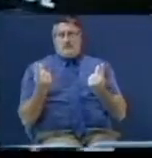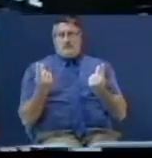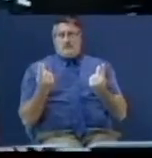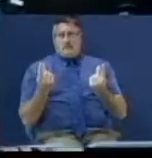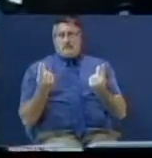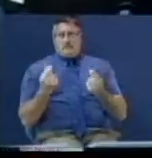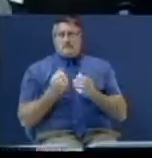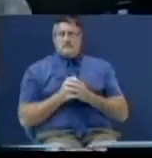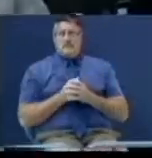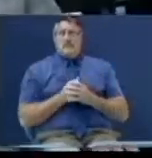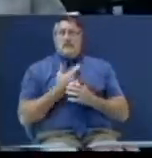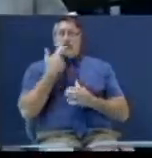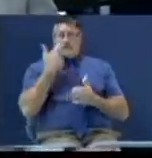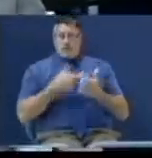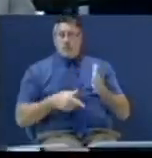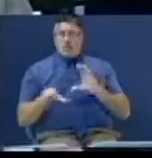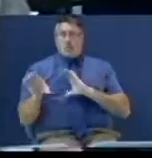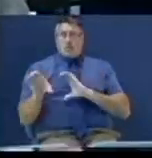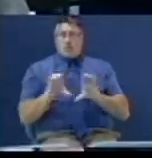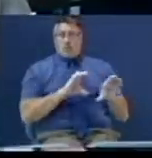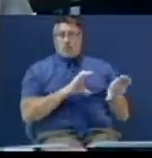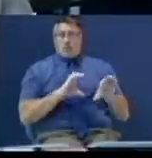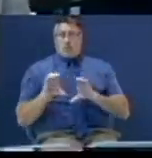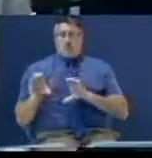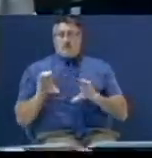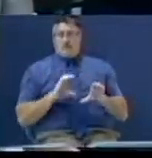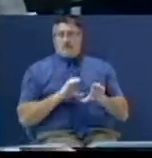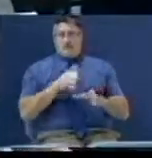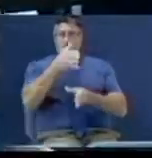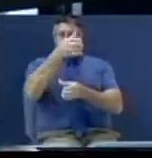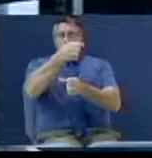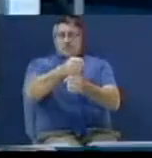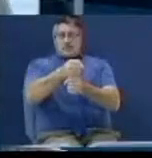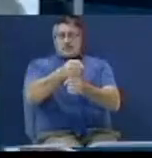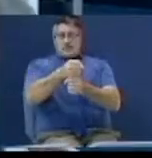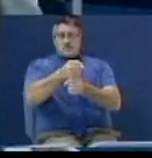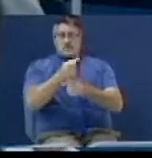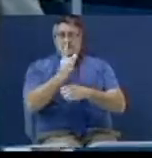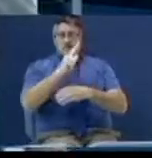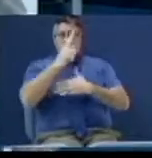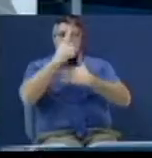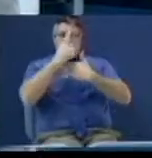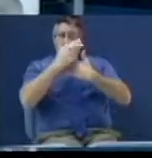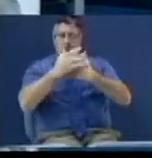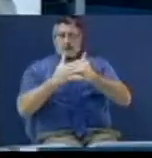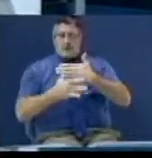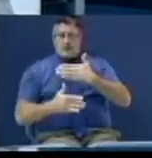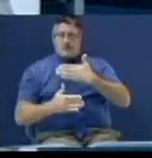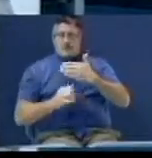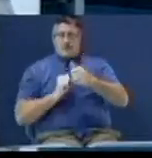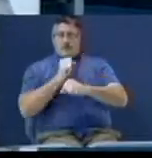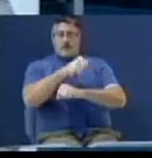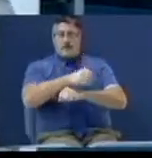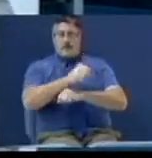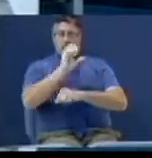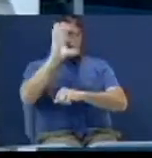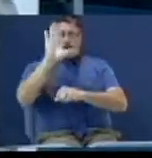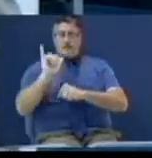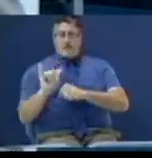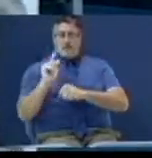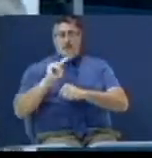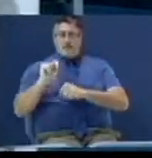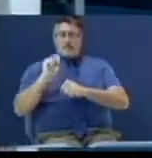Can I tell you what to do? Trust the blood. They overcame him by the blood.